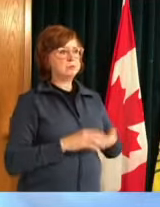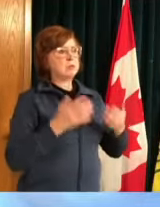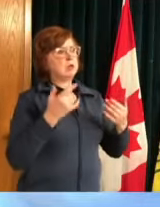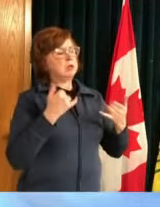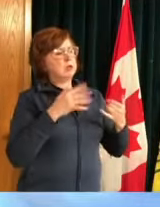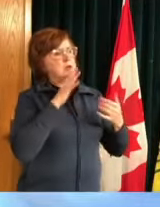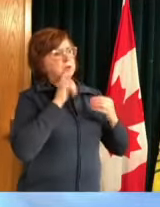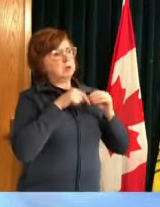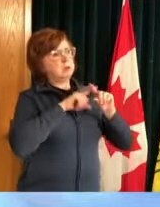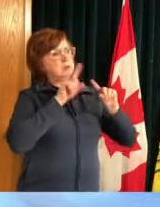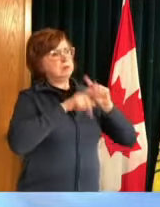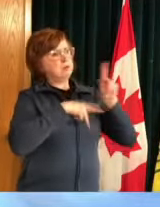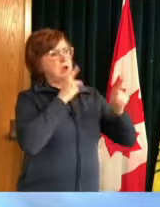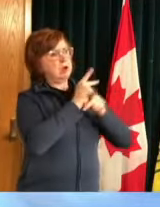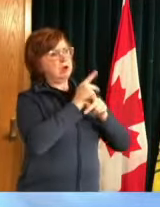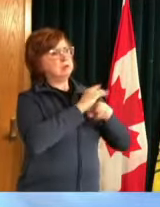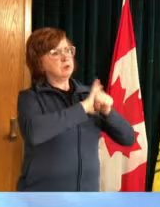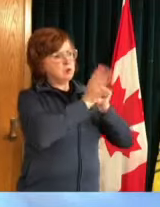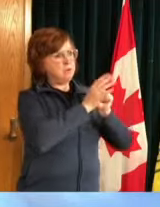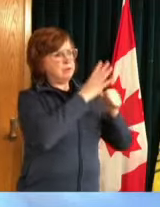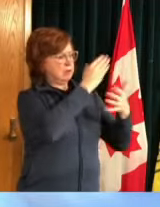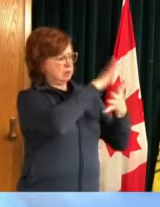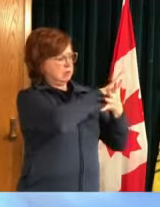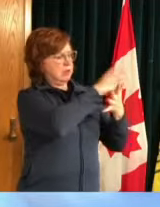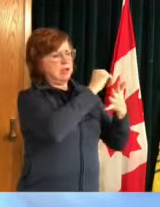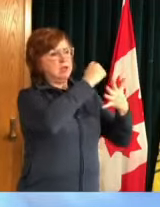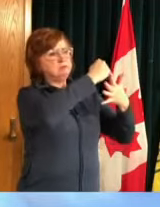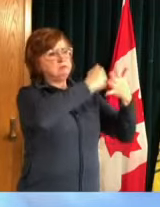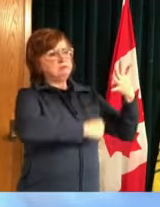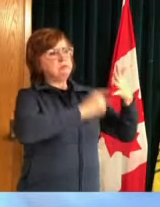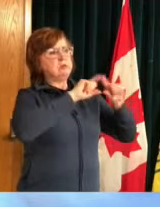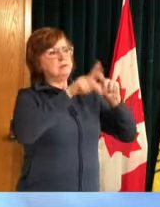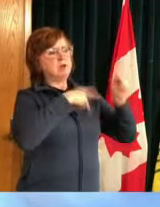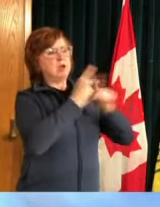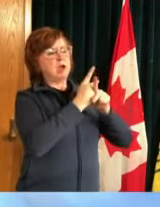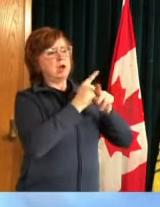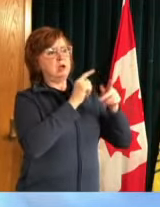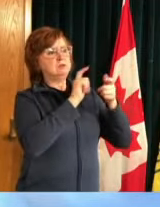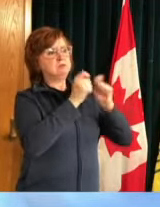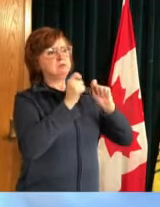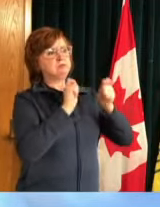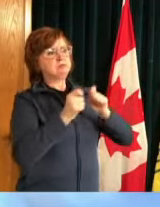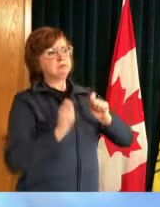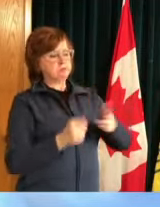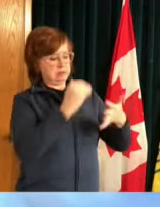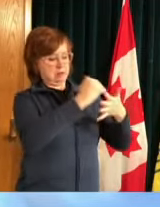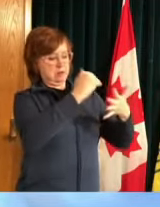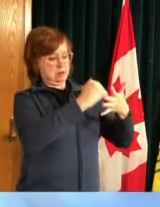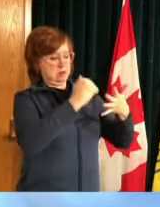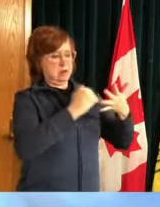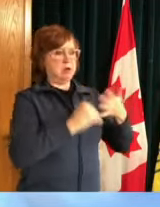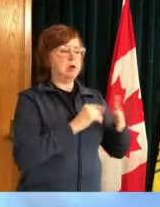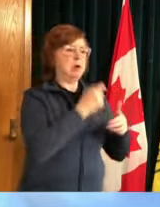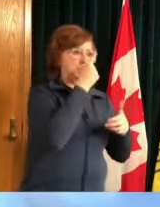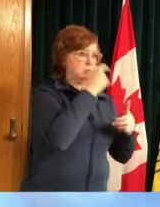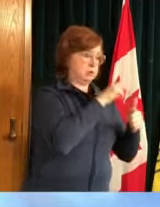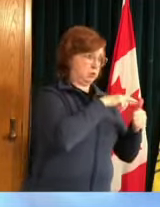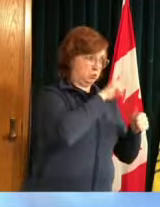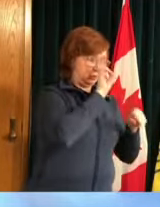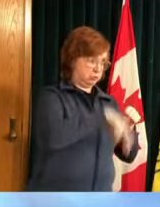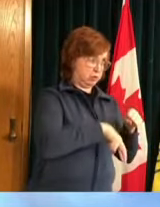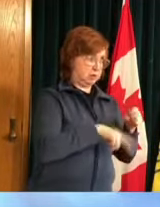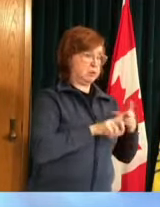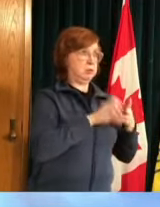bulk of uh new cases in saskatchewan now especially in regina uh southern saskatchewan and increasingly